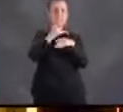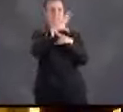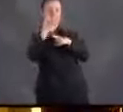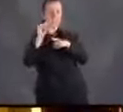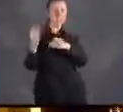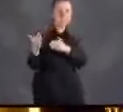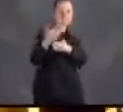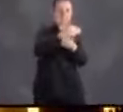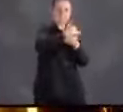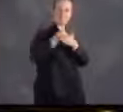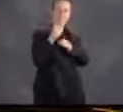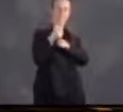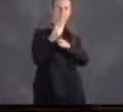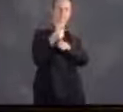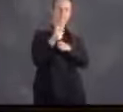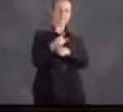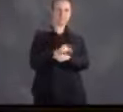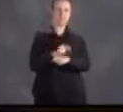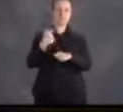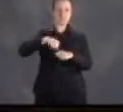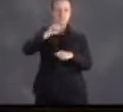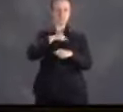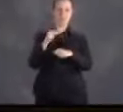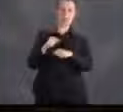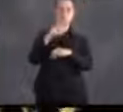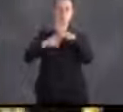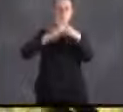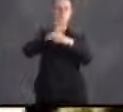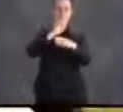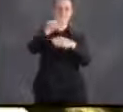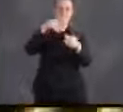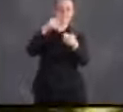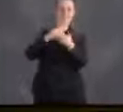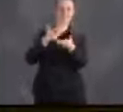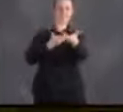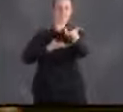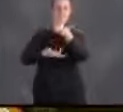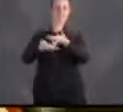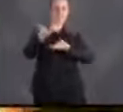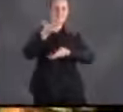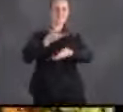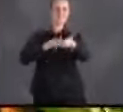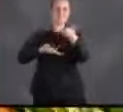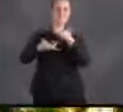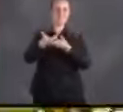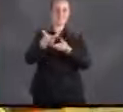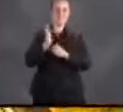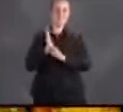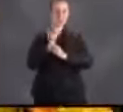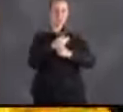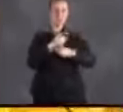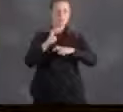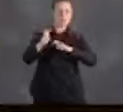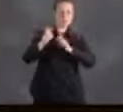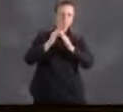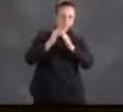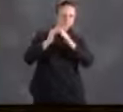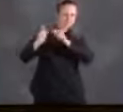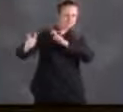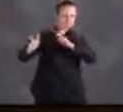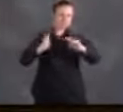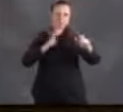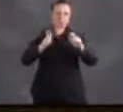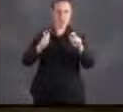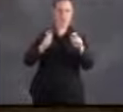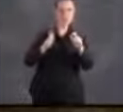sales. We are one of the nation's largest centers for world trade. Our size and concentration of